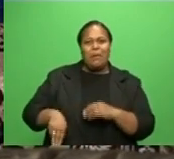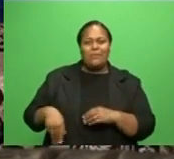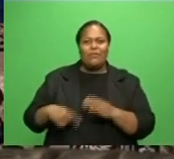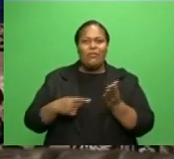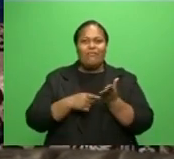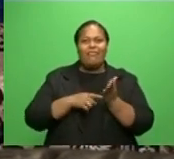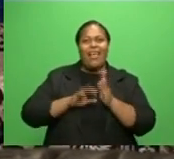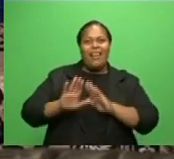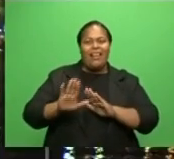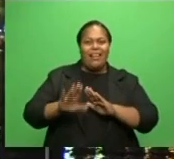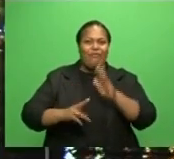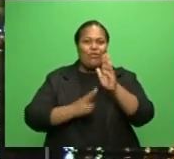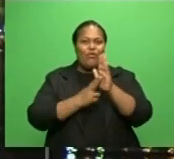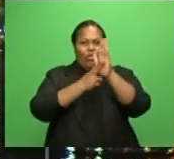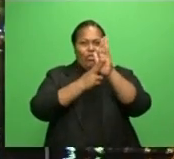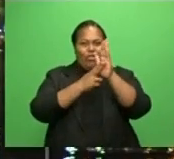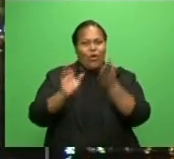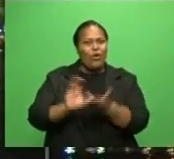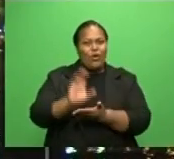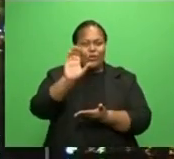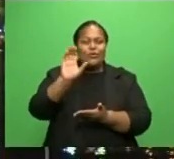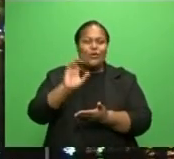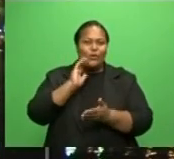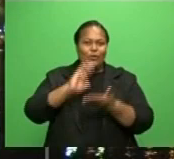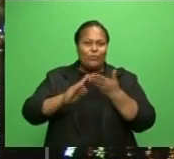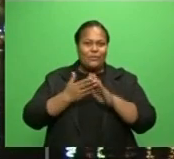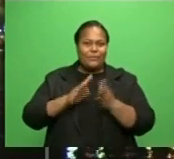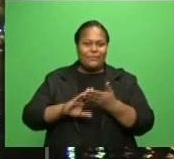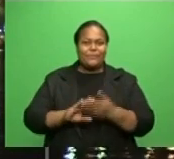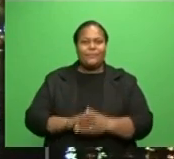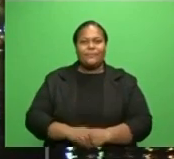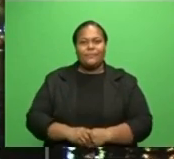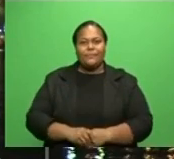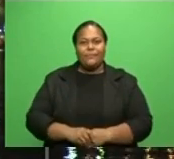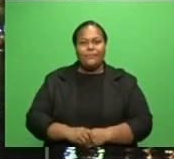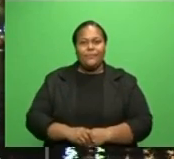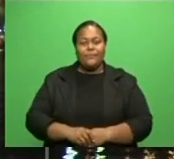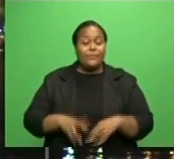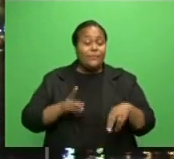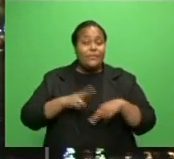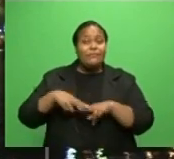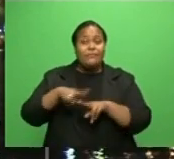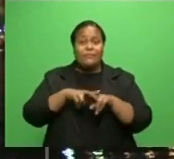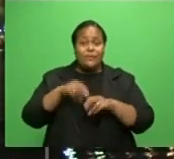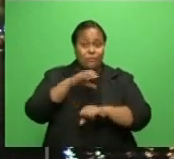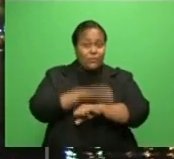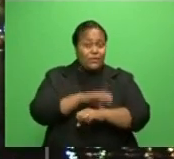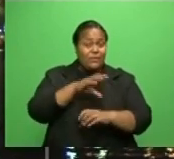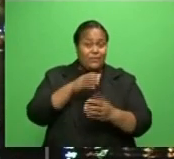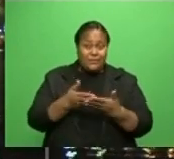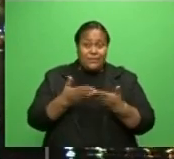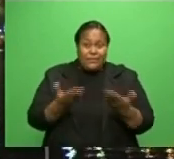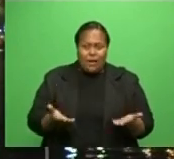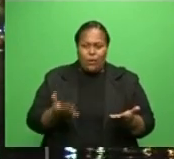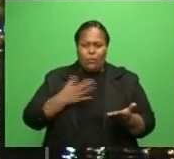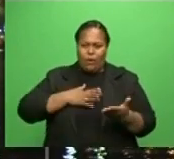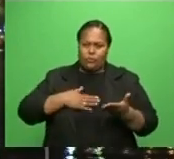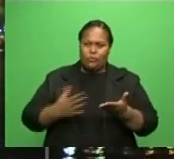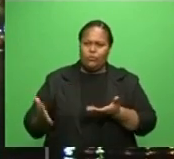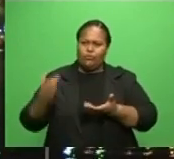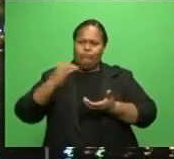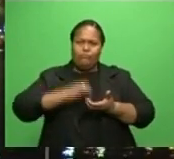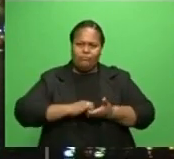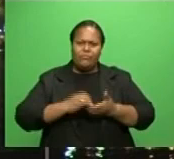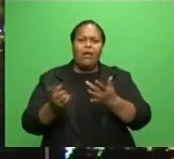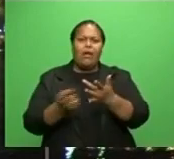College community. The Fiji police force plans to engage more stakeholders of the greater Nosori and Nakasi